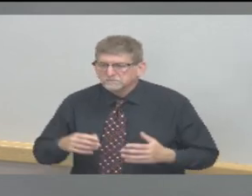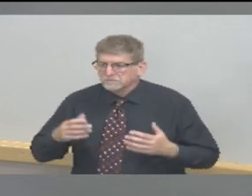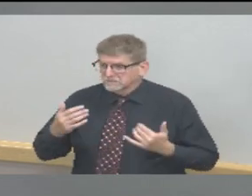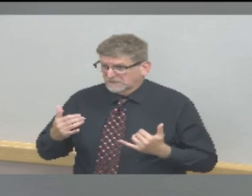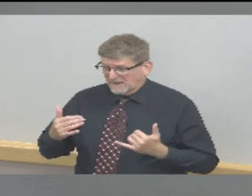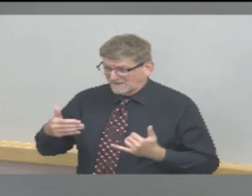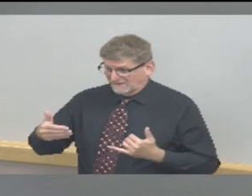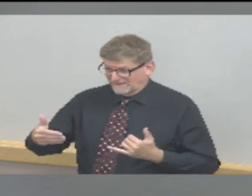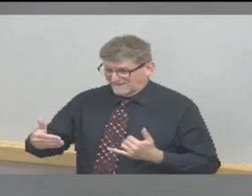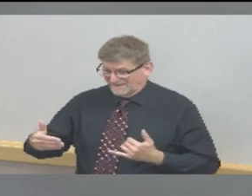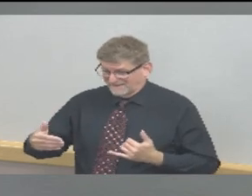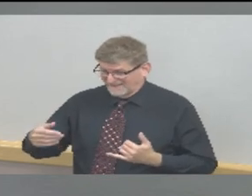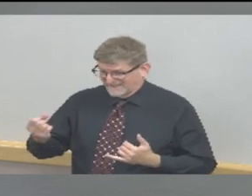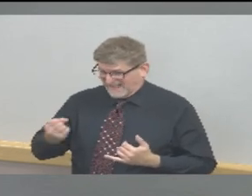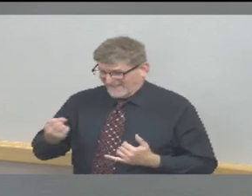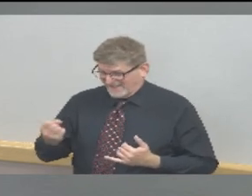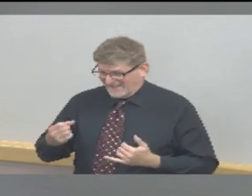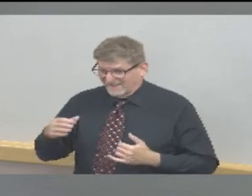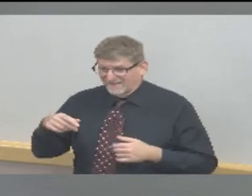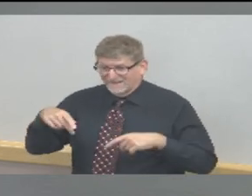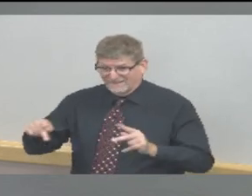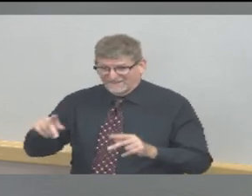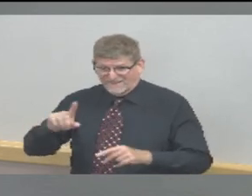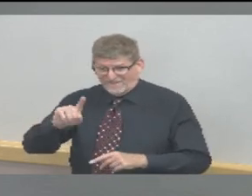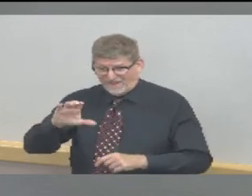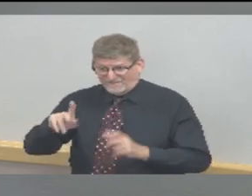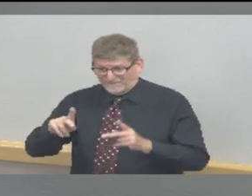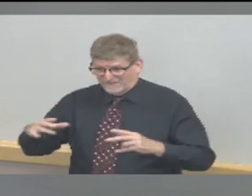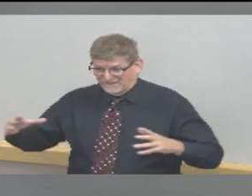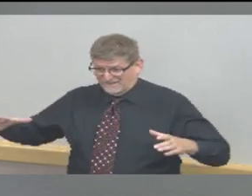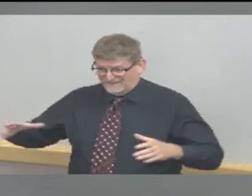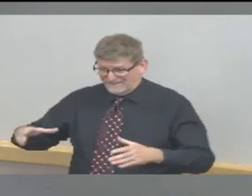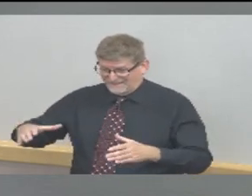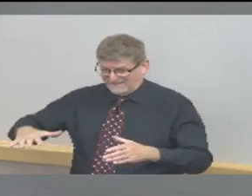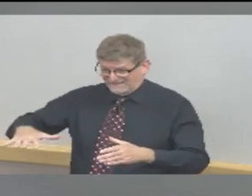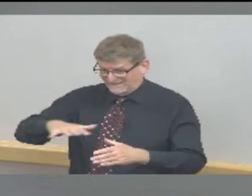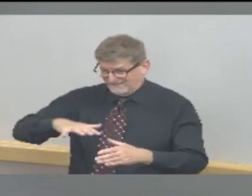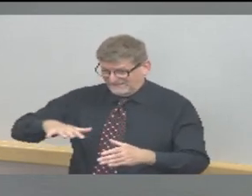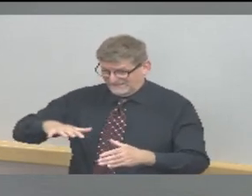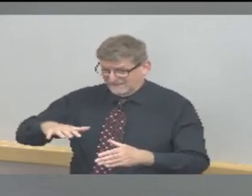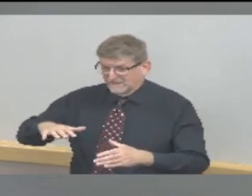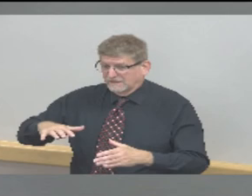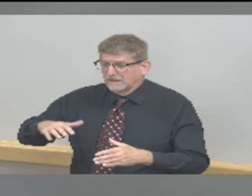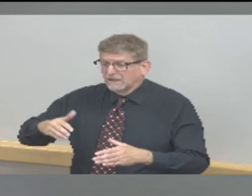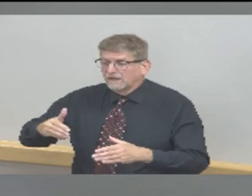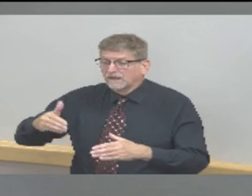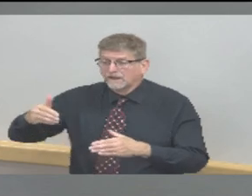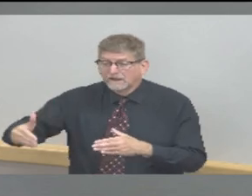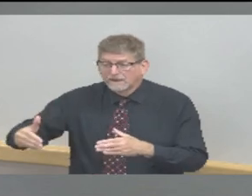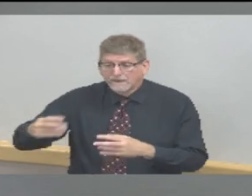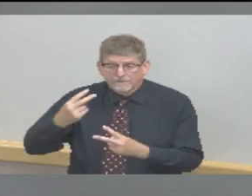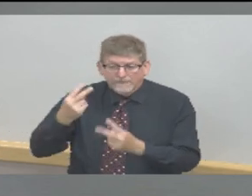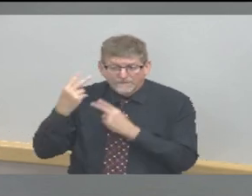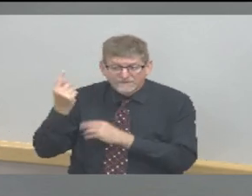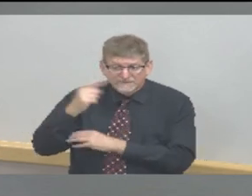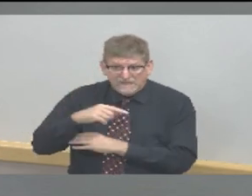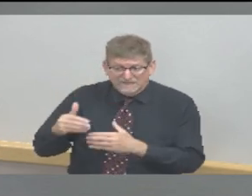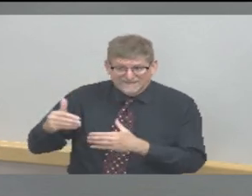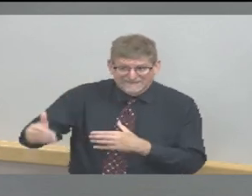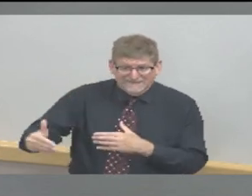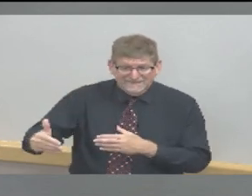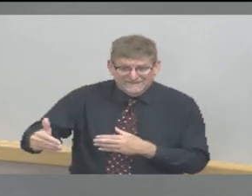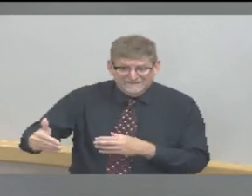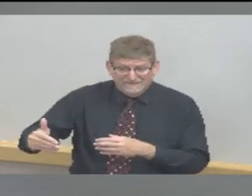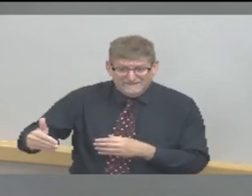about Memorial Day and graduation gatherings and warmer weather, is it realistic to think that a group of up to 100 people can safely